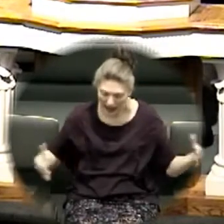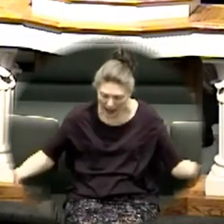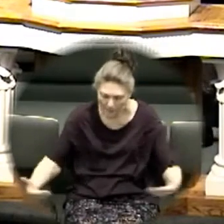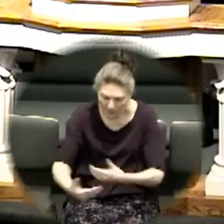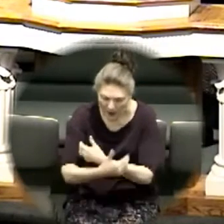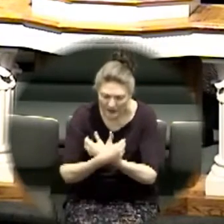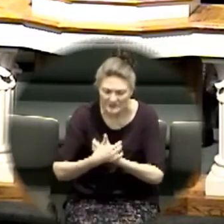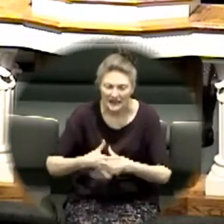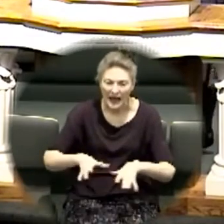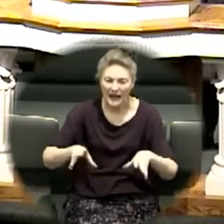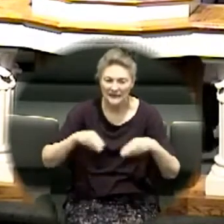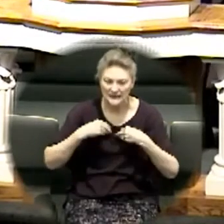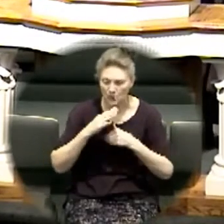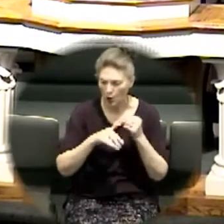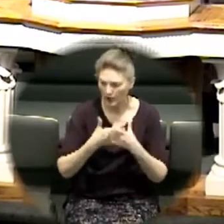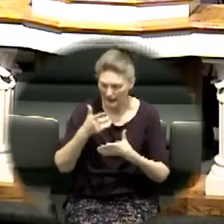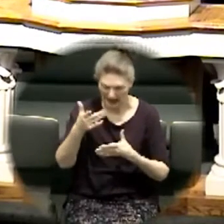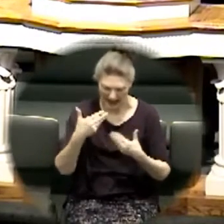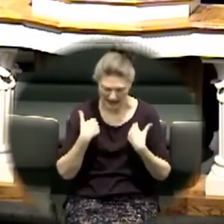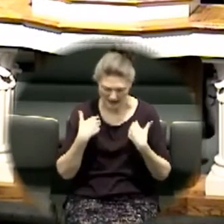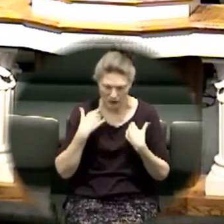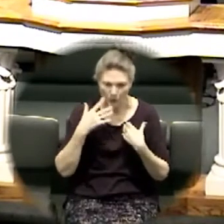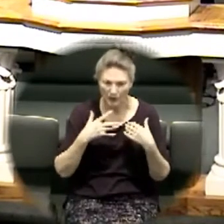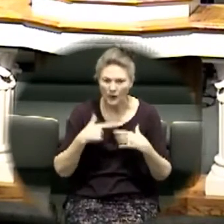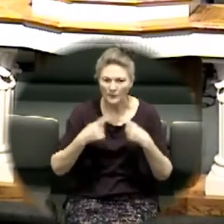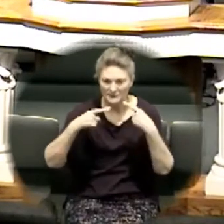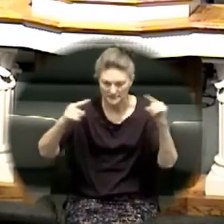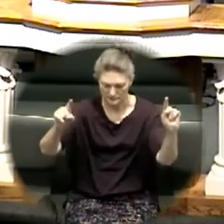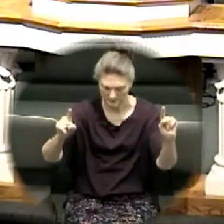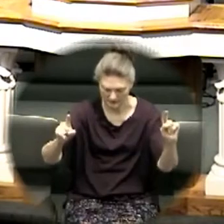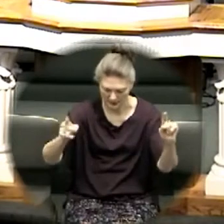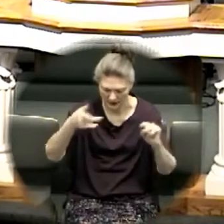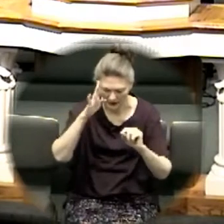he has and we are going to soar to the heavens god bless